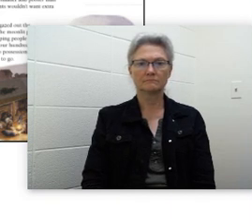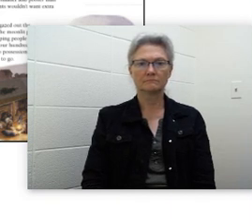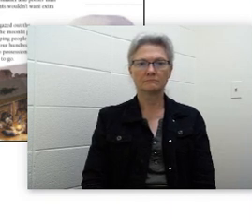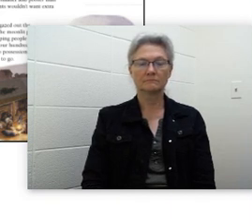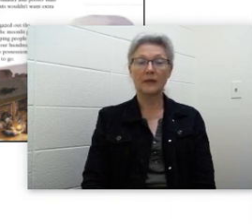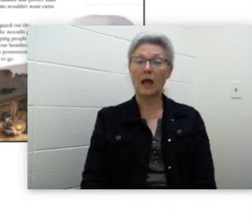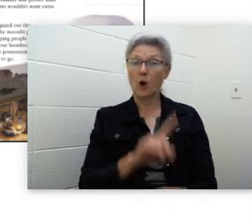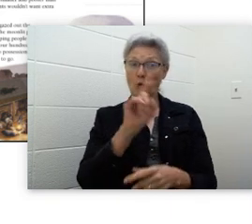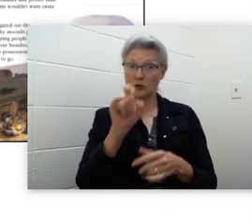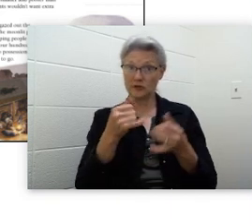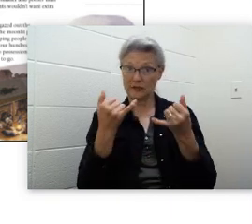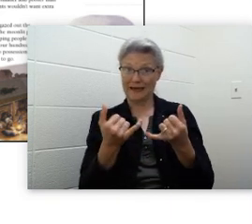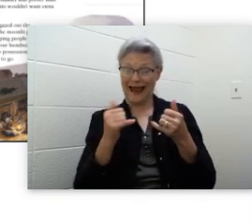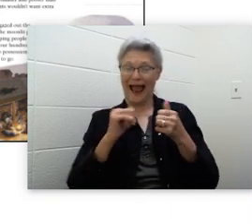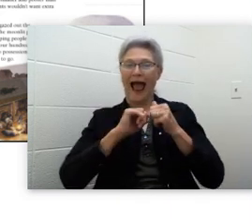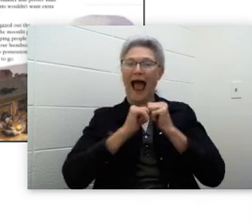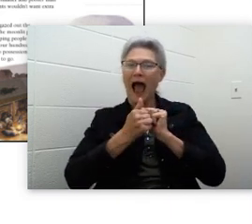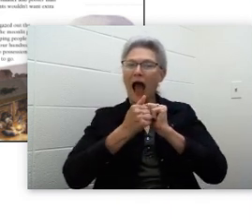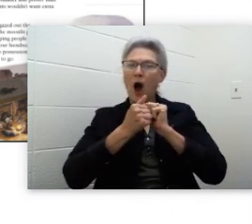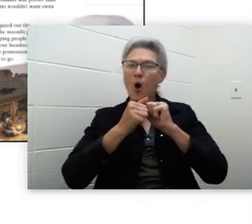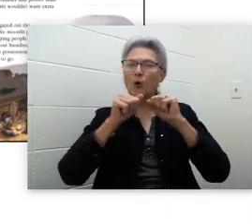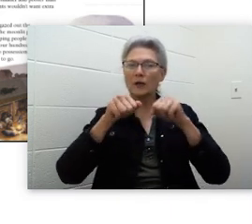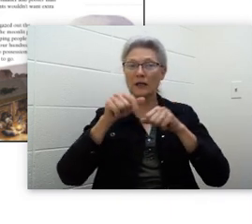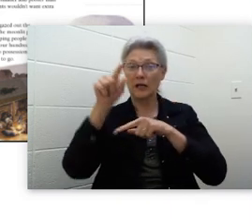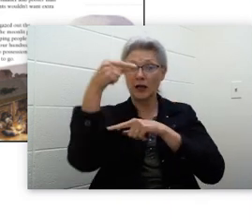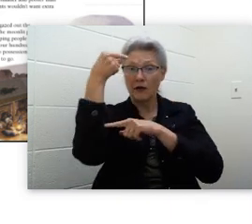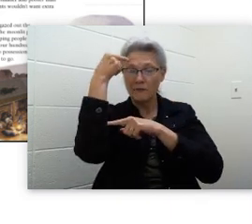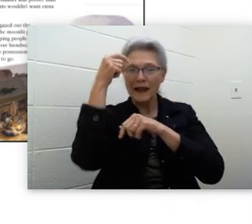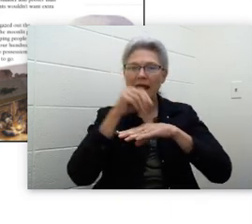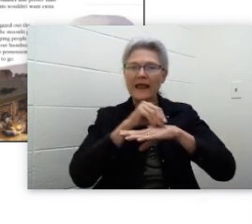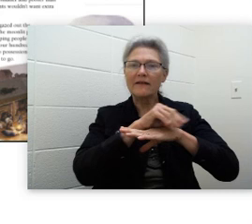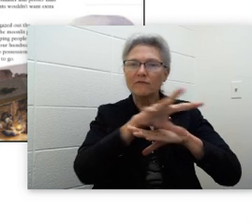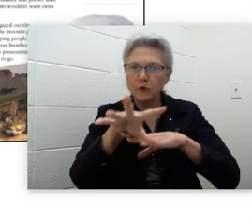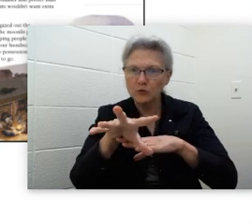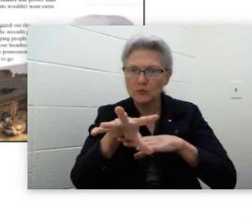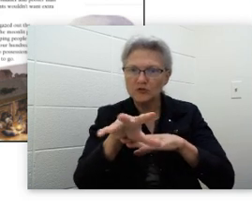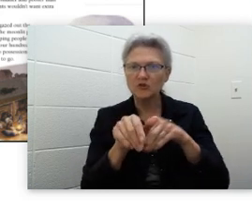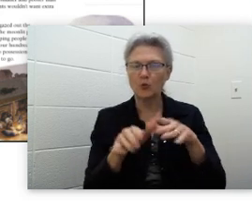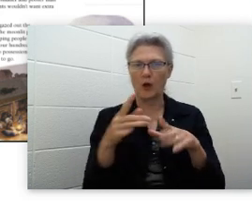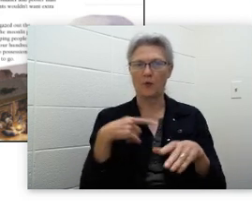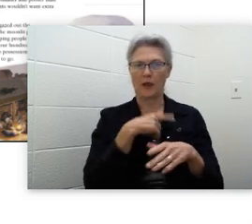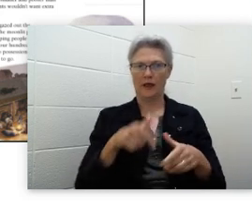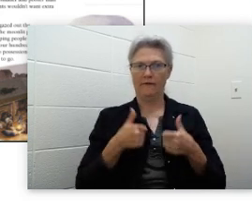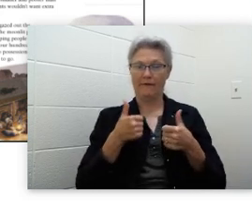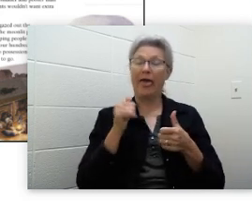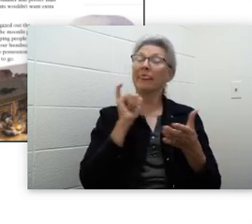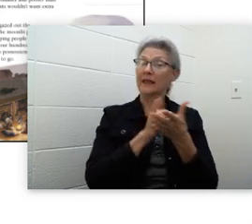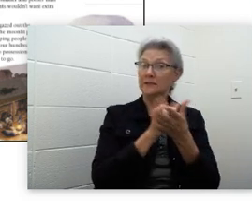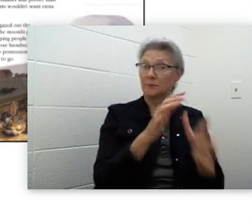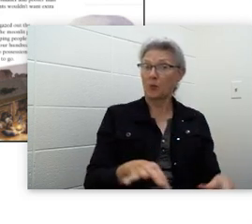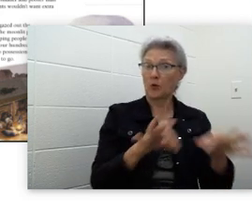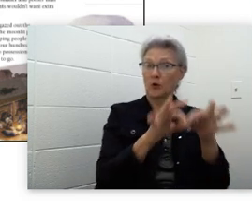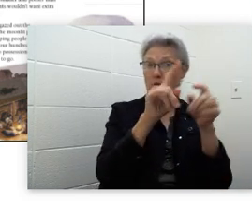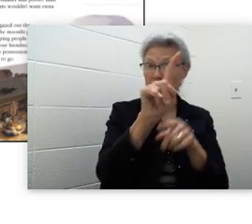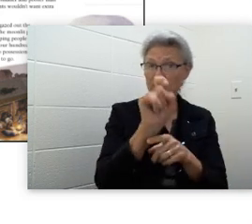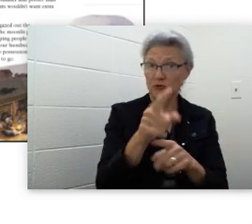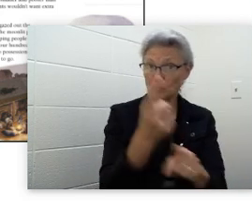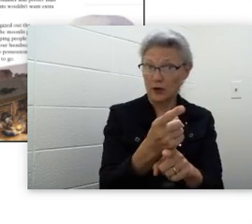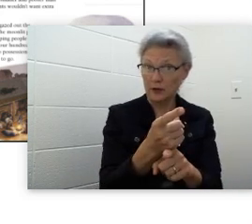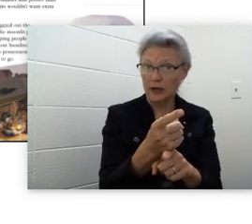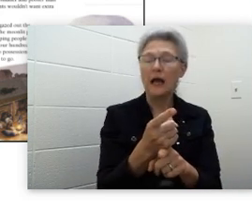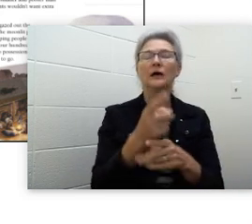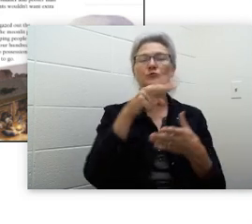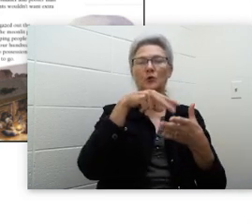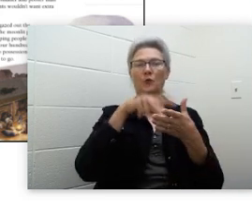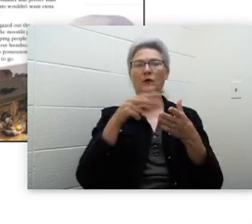Our question today is how can government influence the way we live? Remember, that's our essential question. So as we're reading this entire